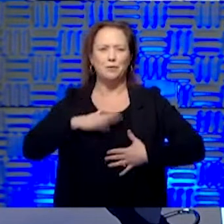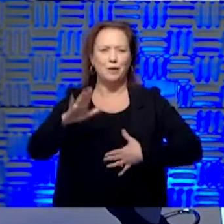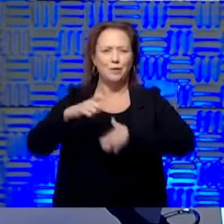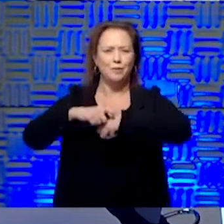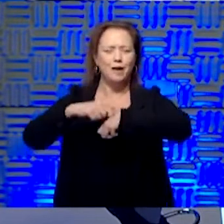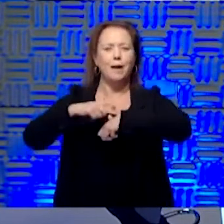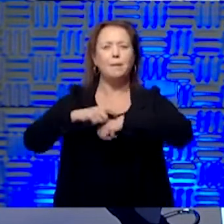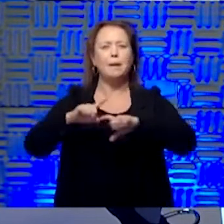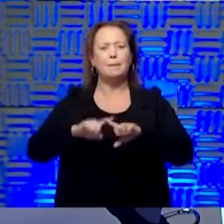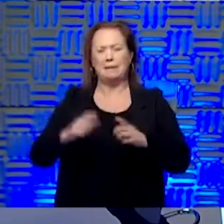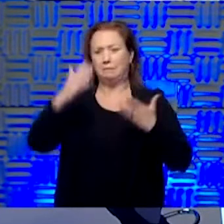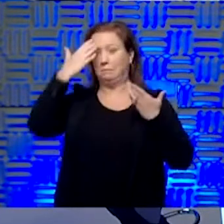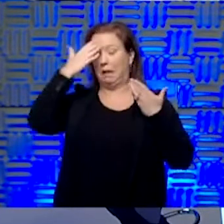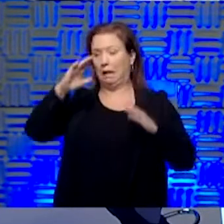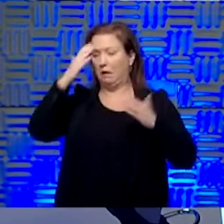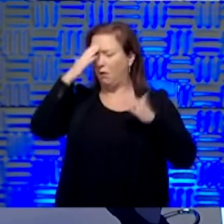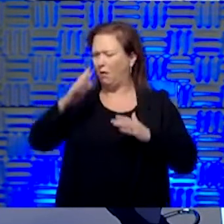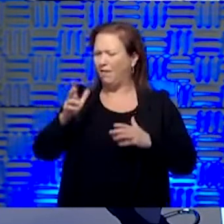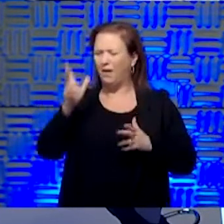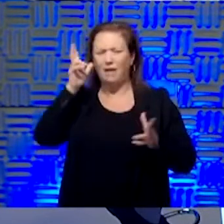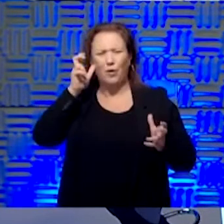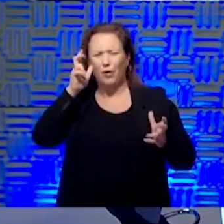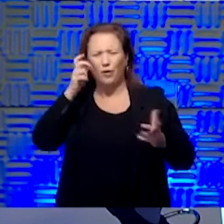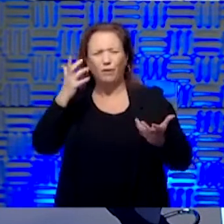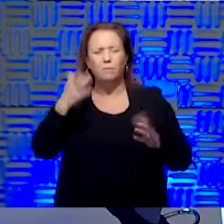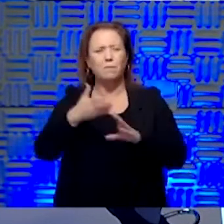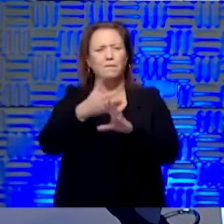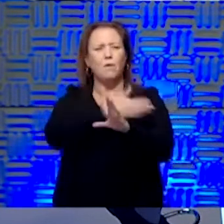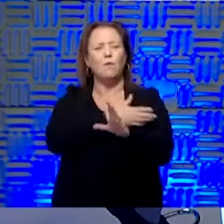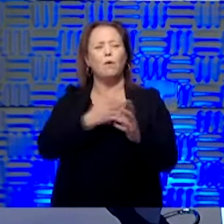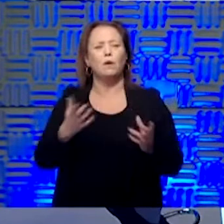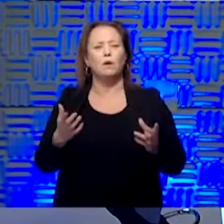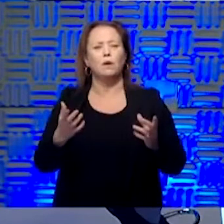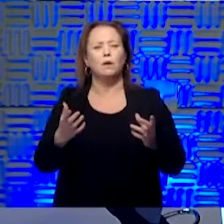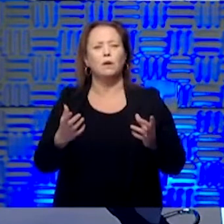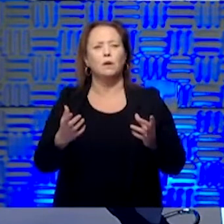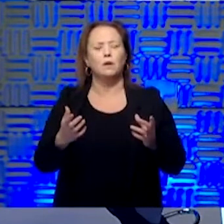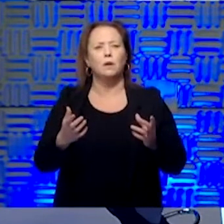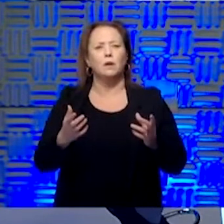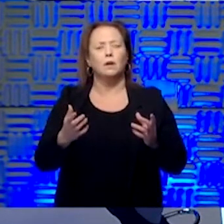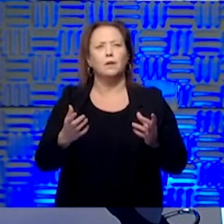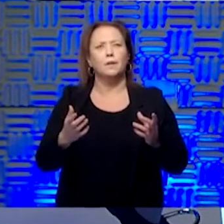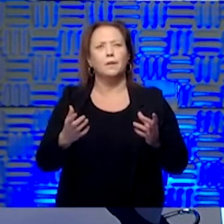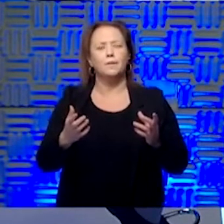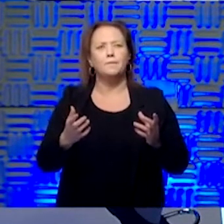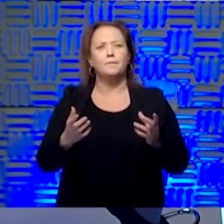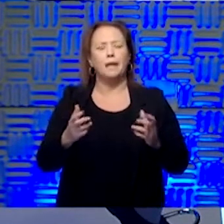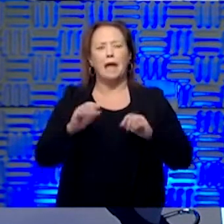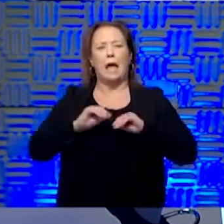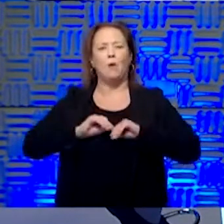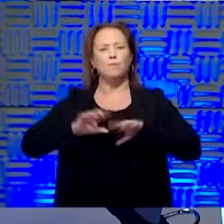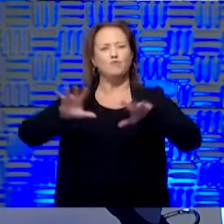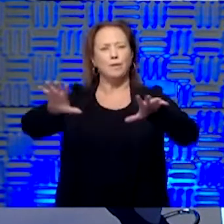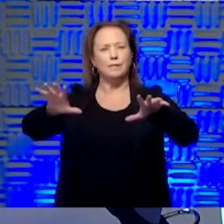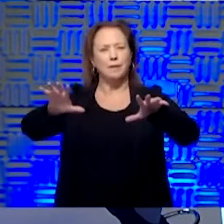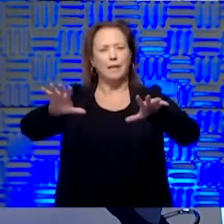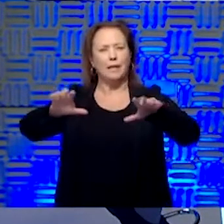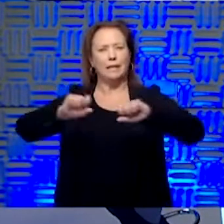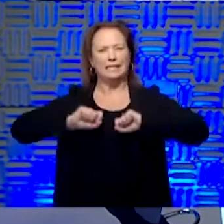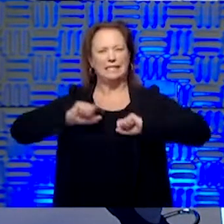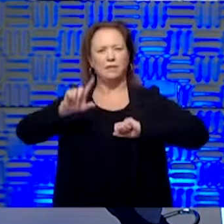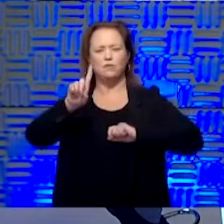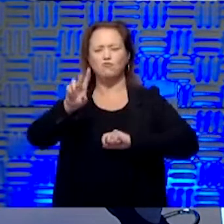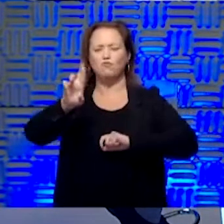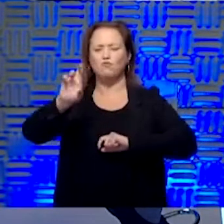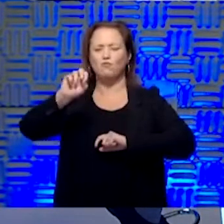But I didn't know, and I don't know if I've ever heard someplace along the way, if the way I'm potentially transmitting or sending out